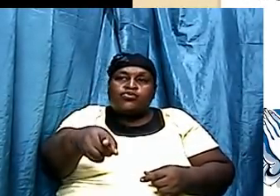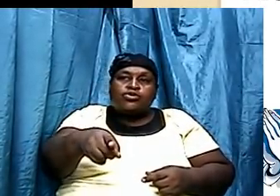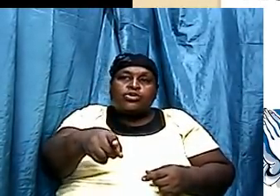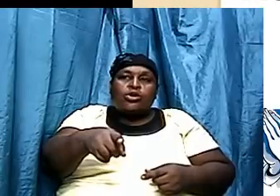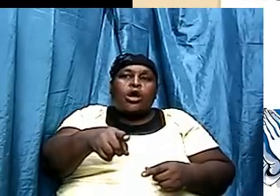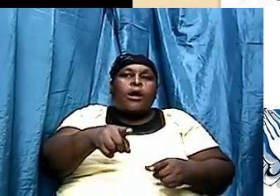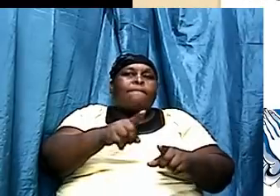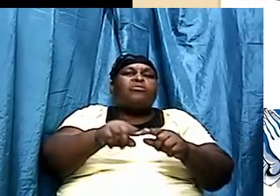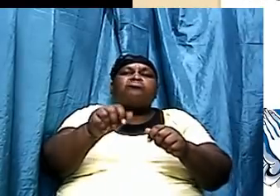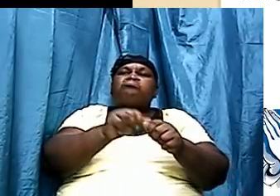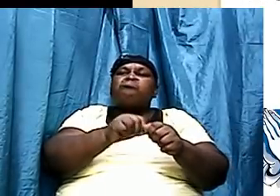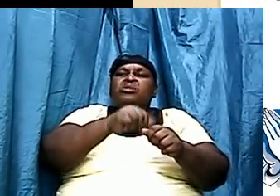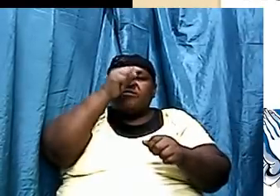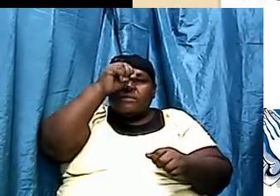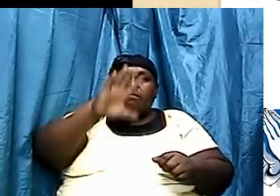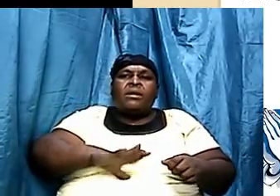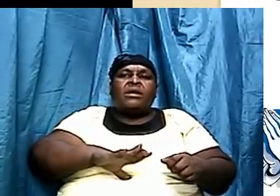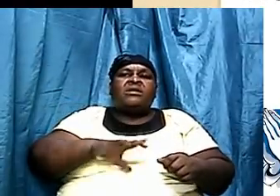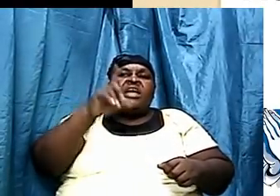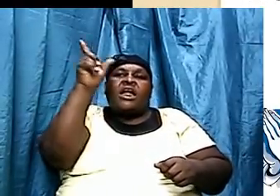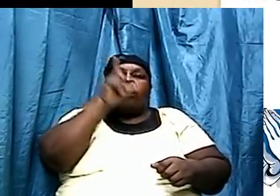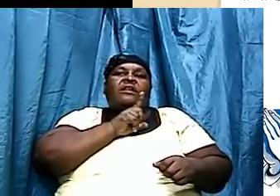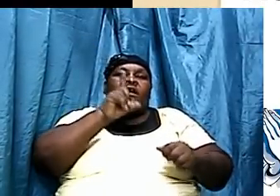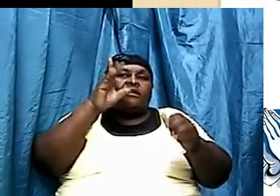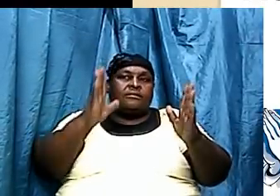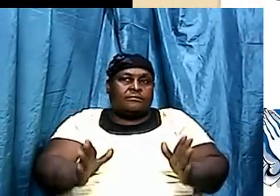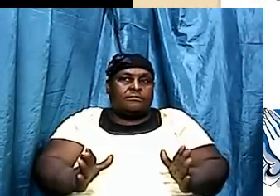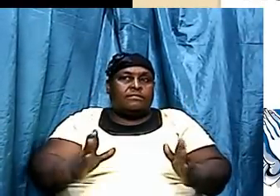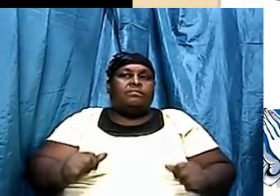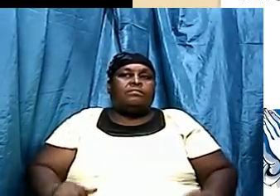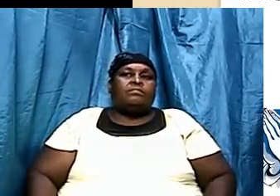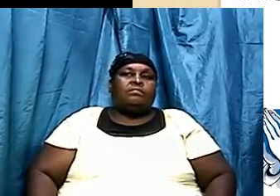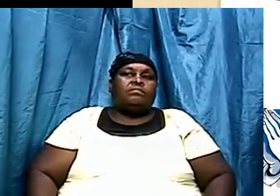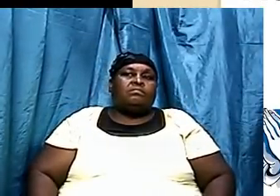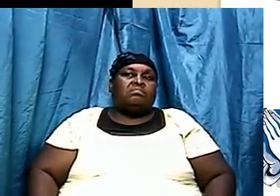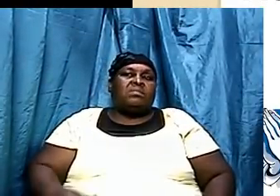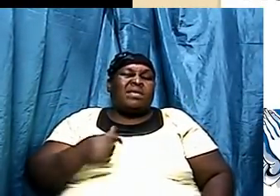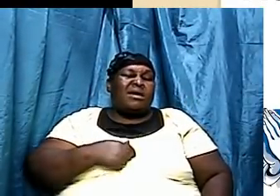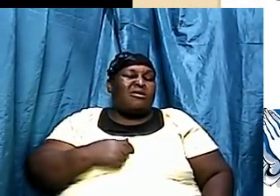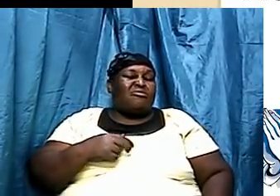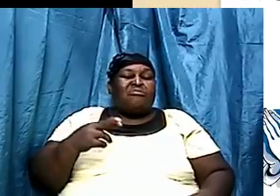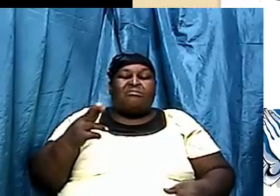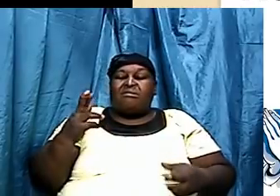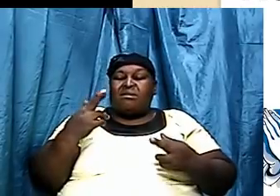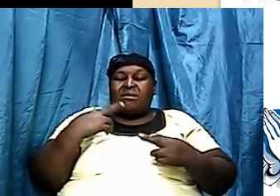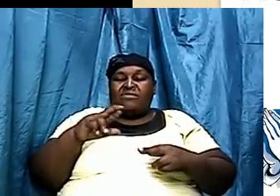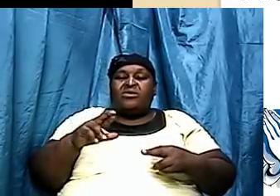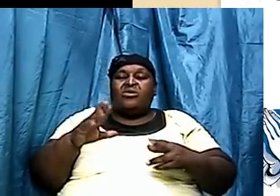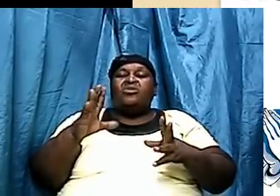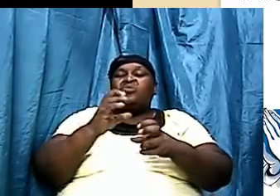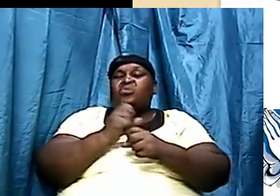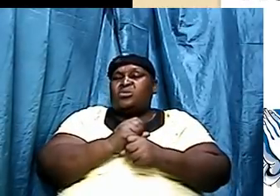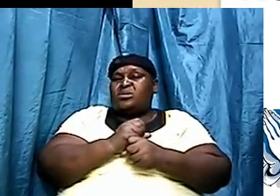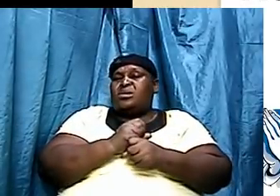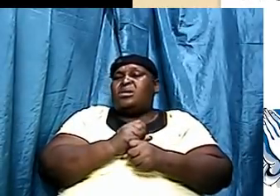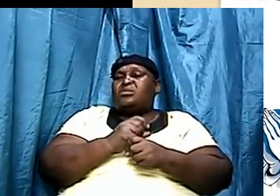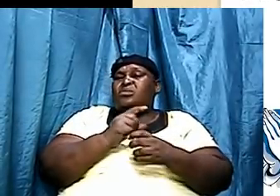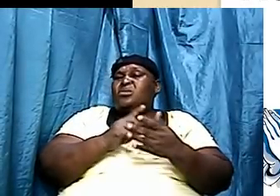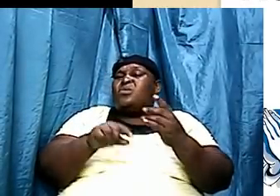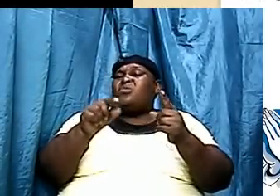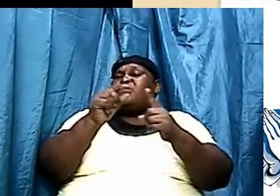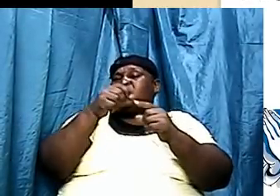But every man a liar. I'd rather to hold on to what the word of God says to my grave